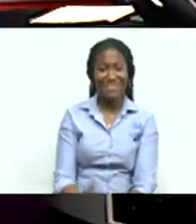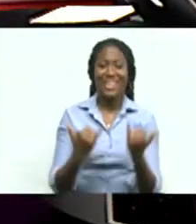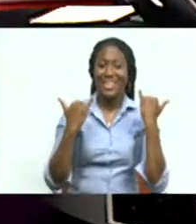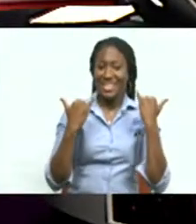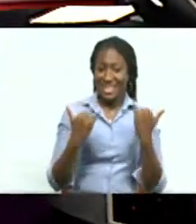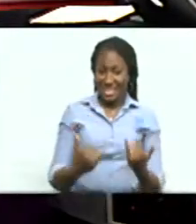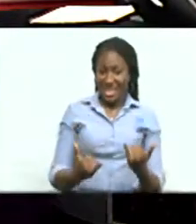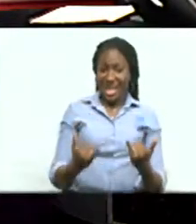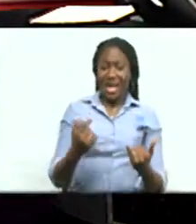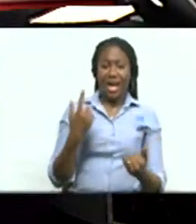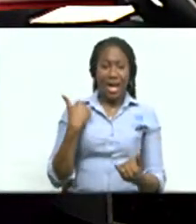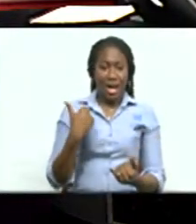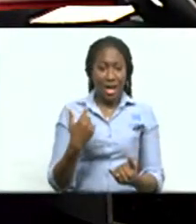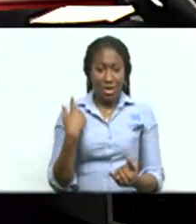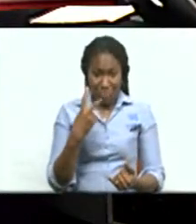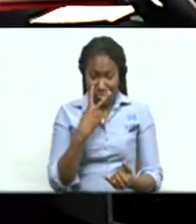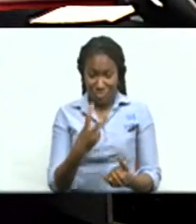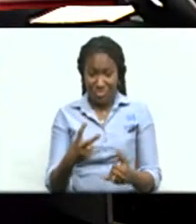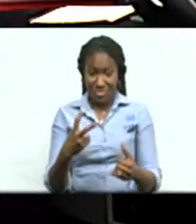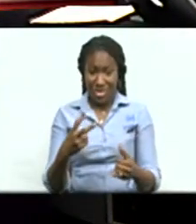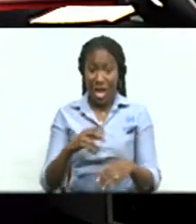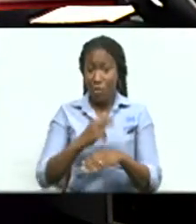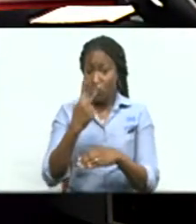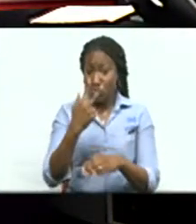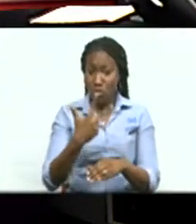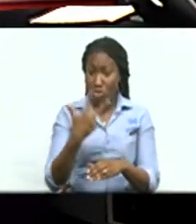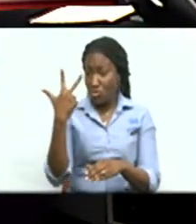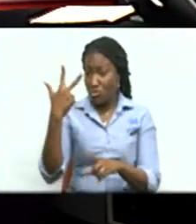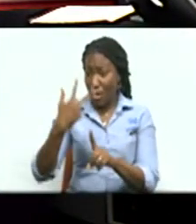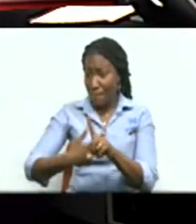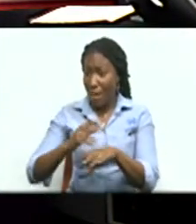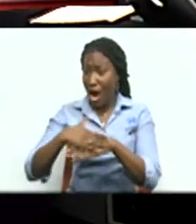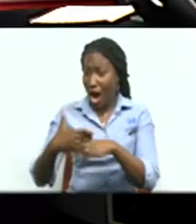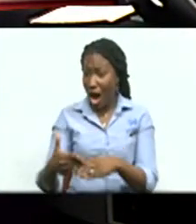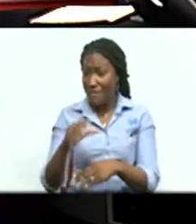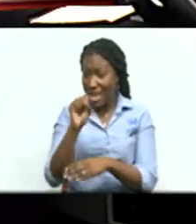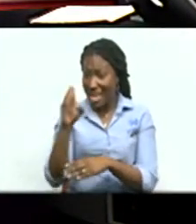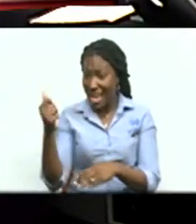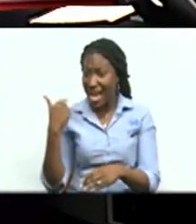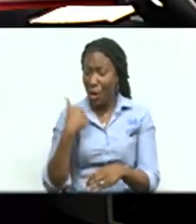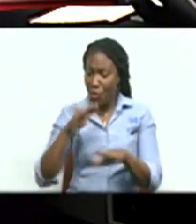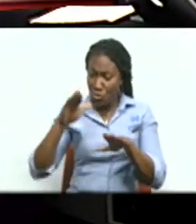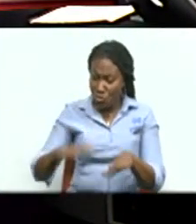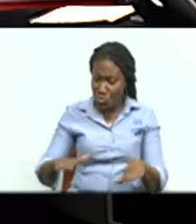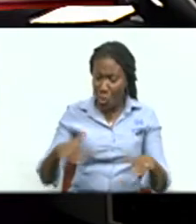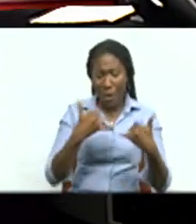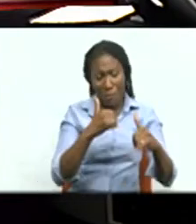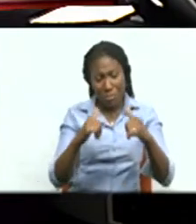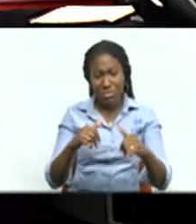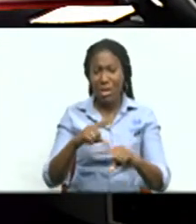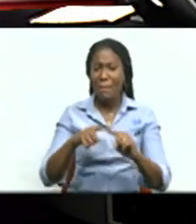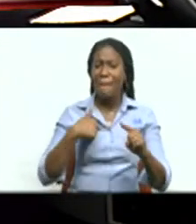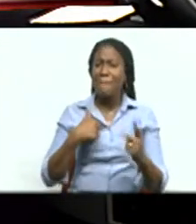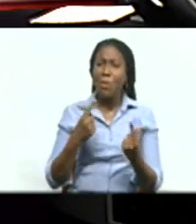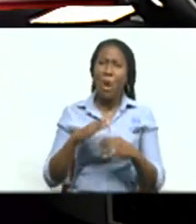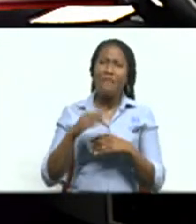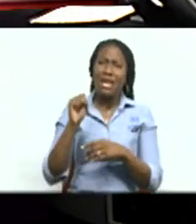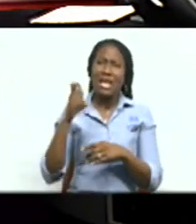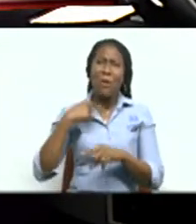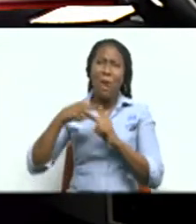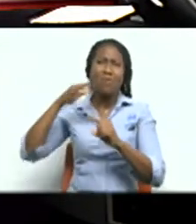we heard what bavita and i did in our two to three months vacation after essay what did you guys do clean i will oh what did i do you know